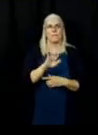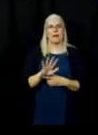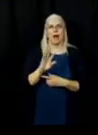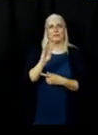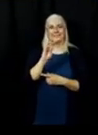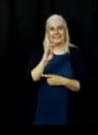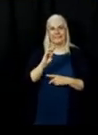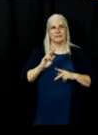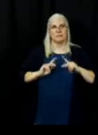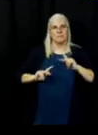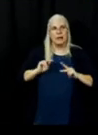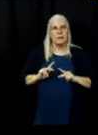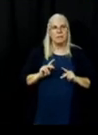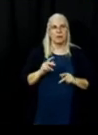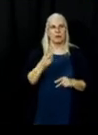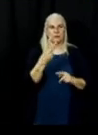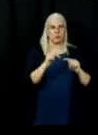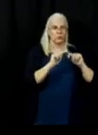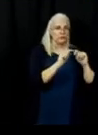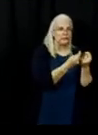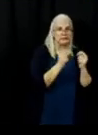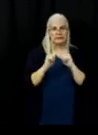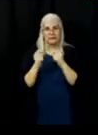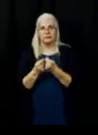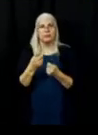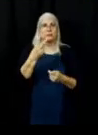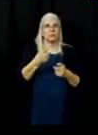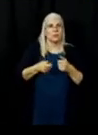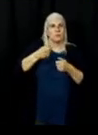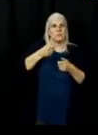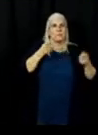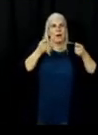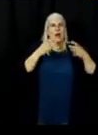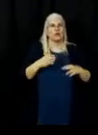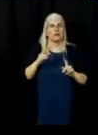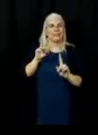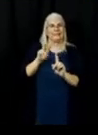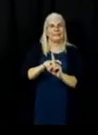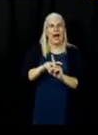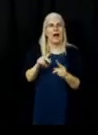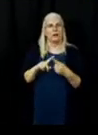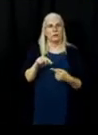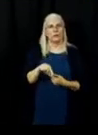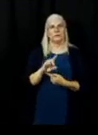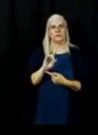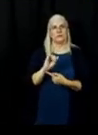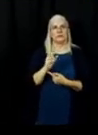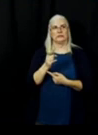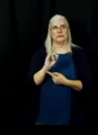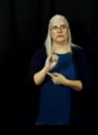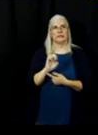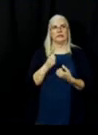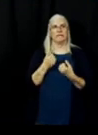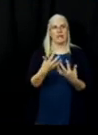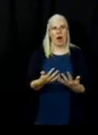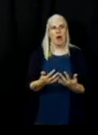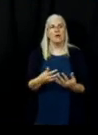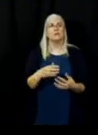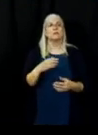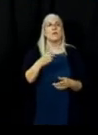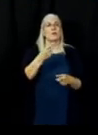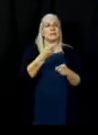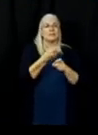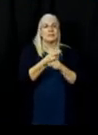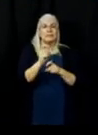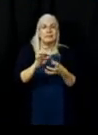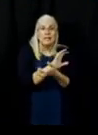two teams, and two managers that are assigned to the Dixie Fire. Basically, what the damage inspection teams are in charge of is